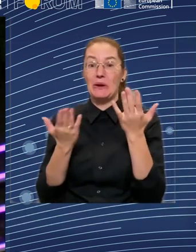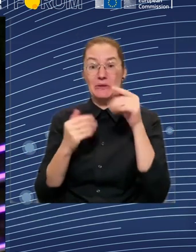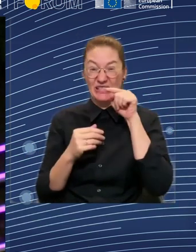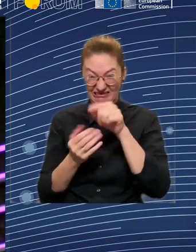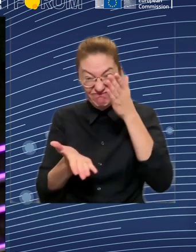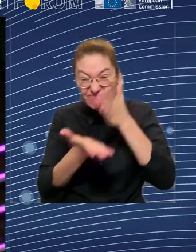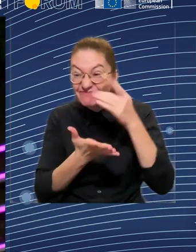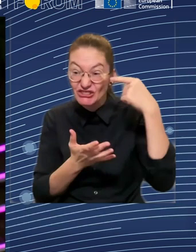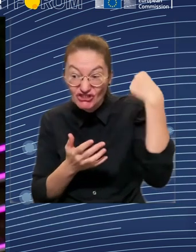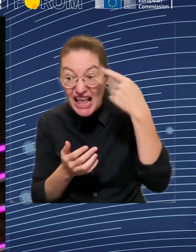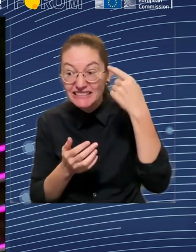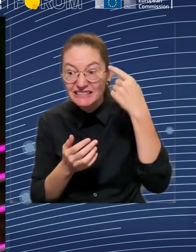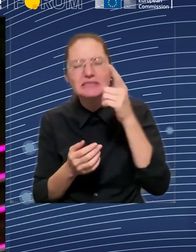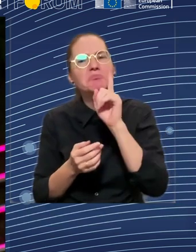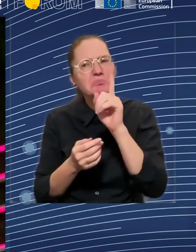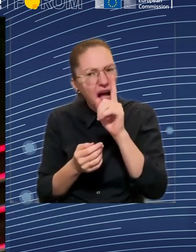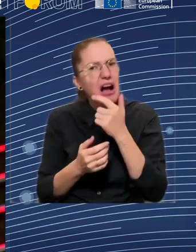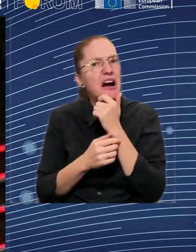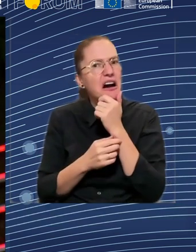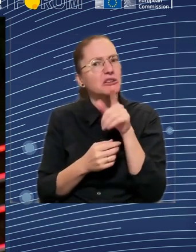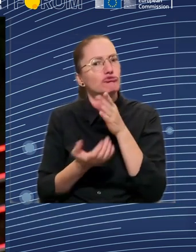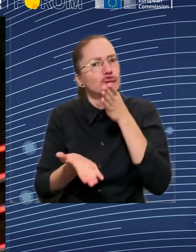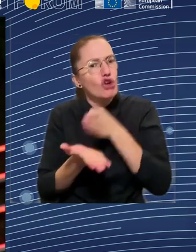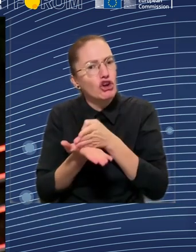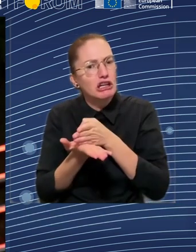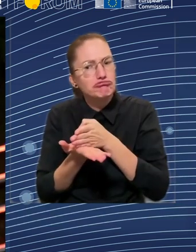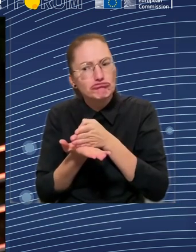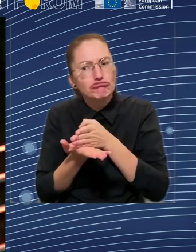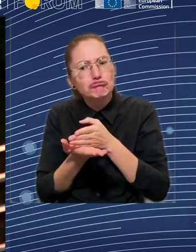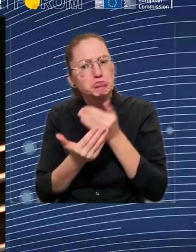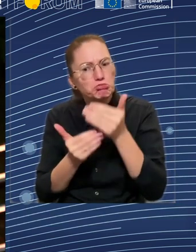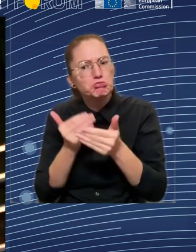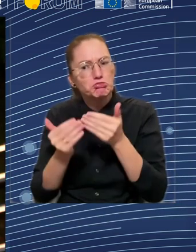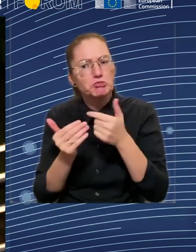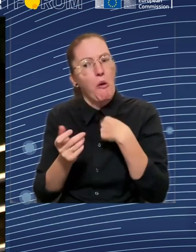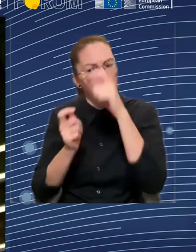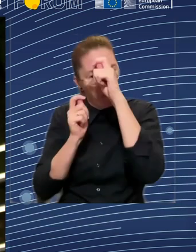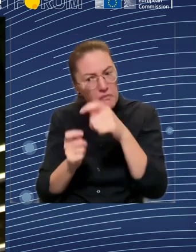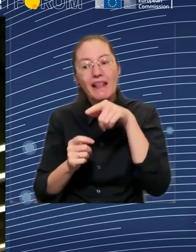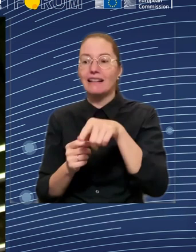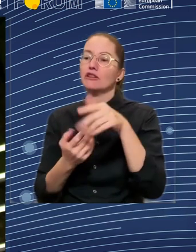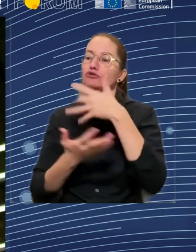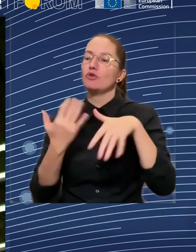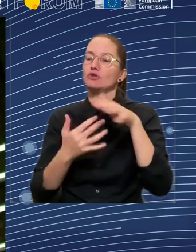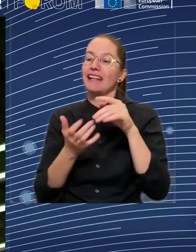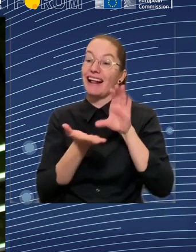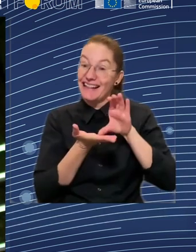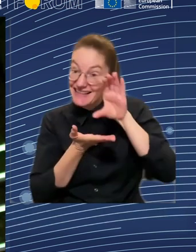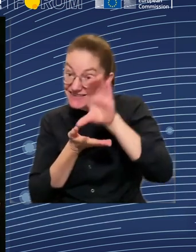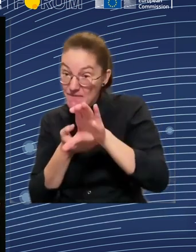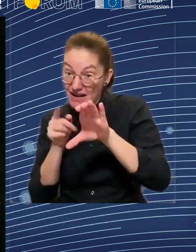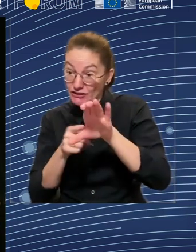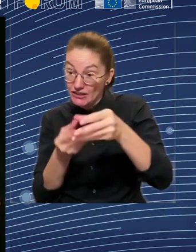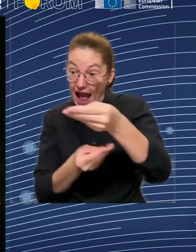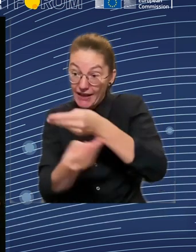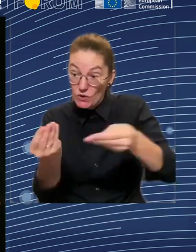our presidency to have this kind of high-level discussion on how we can link, indeed, the returns on social investments to